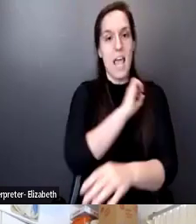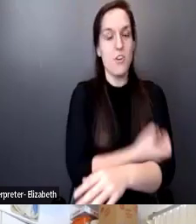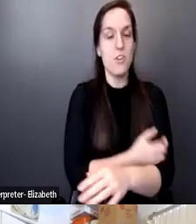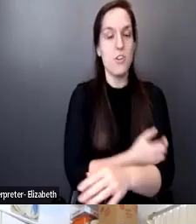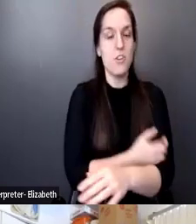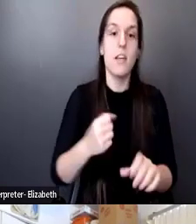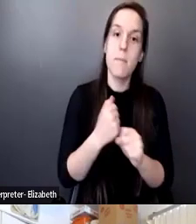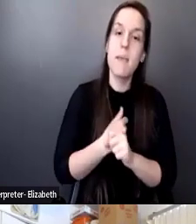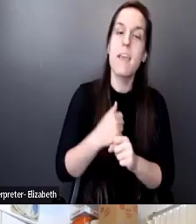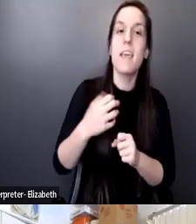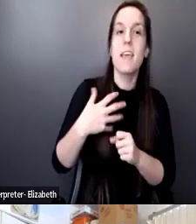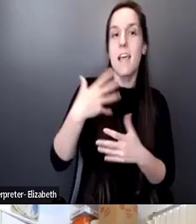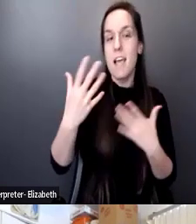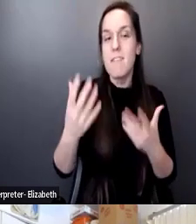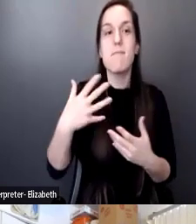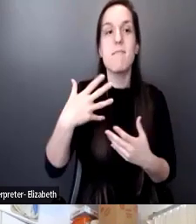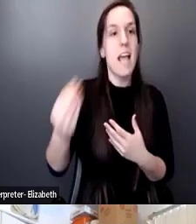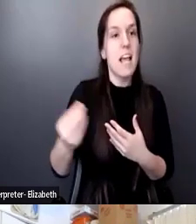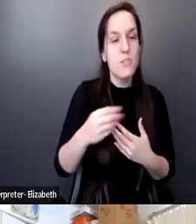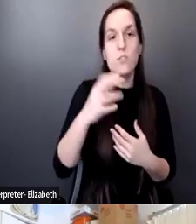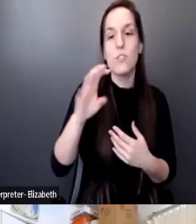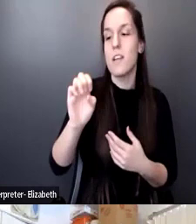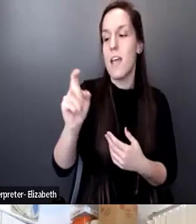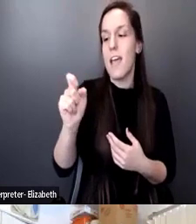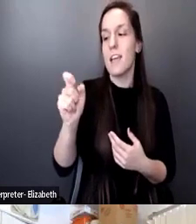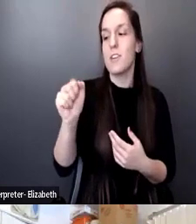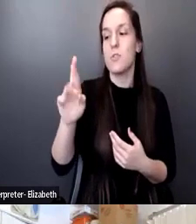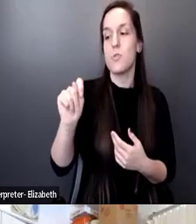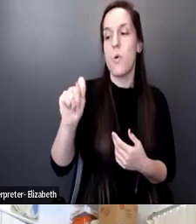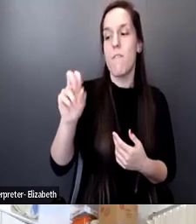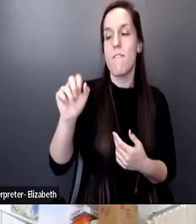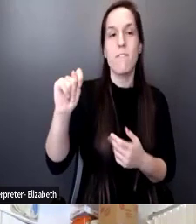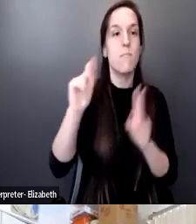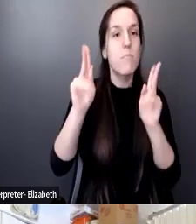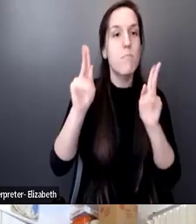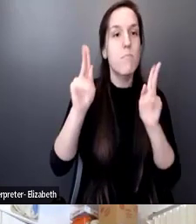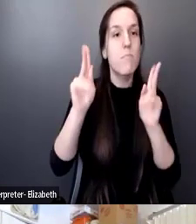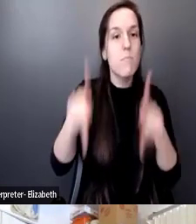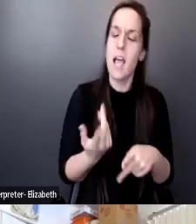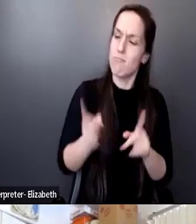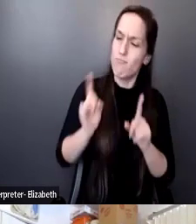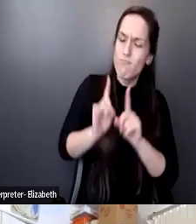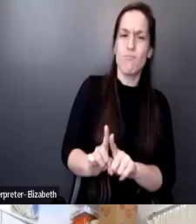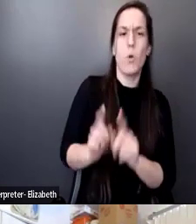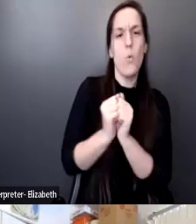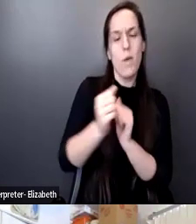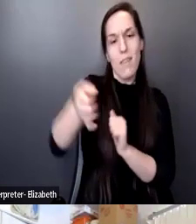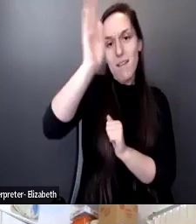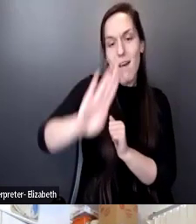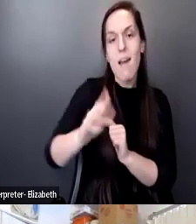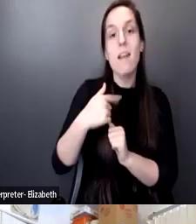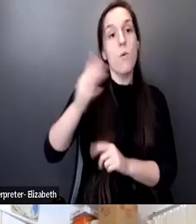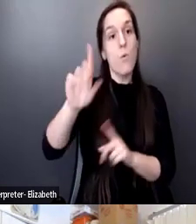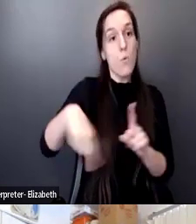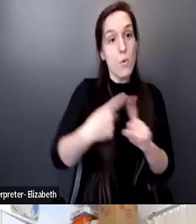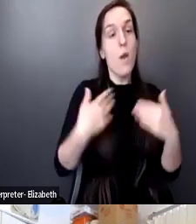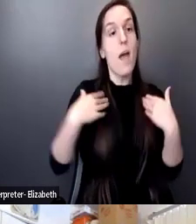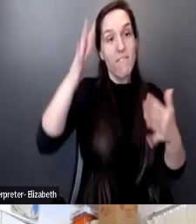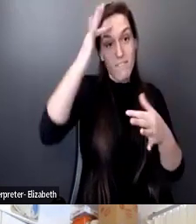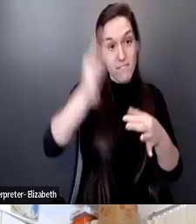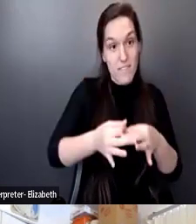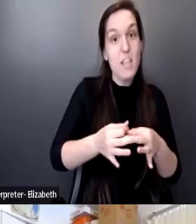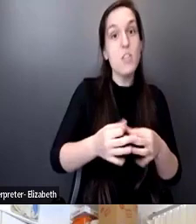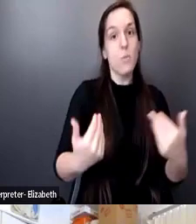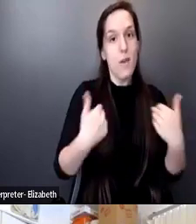extrovert, for making me who I am, and standing strong. I stand strong next to him. And I know that when you have faith, you will have that